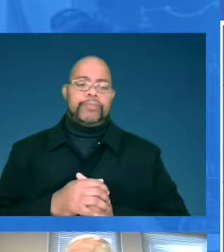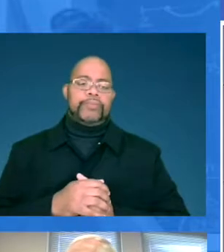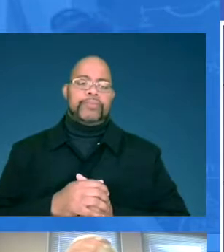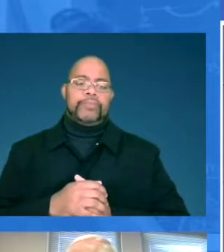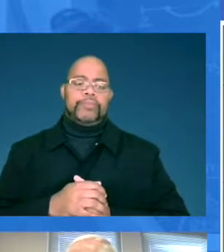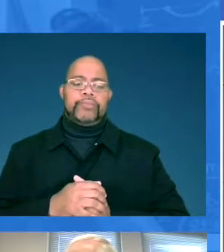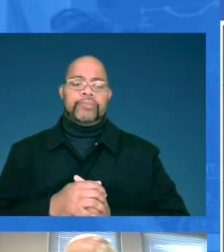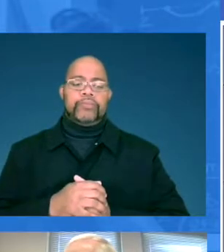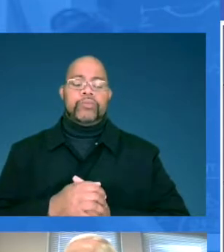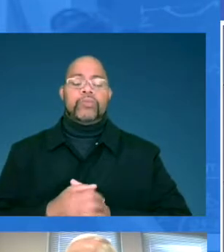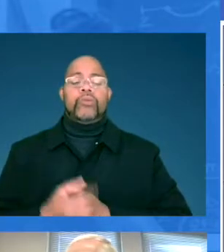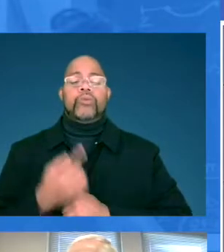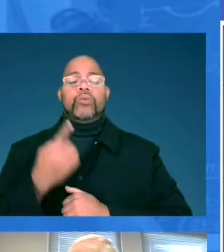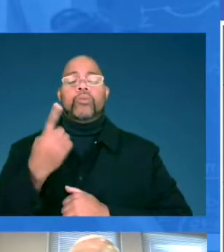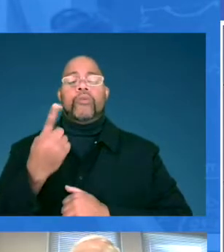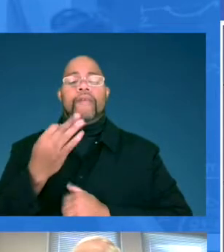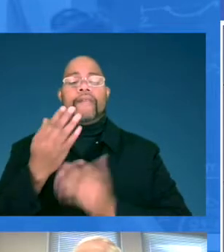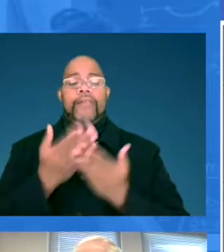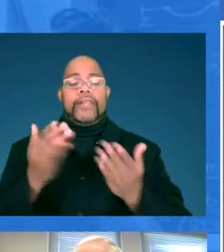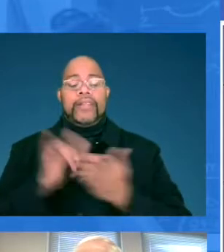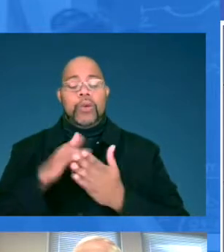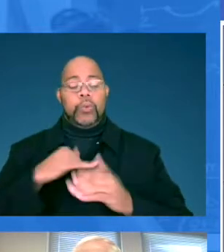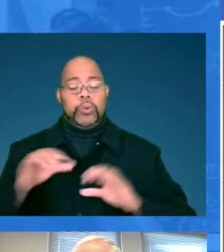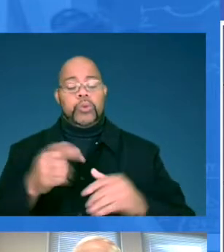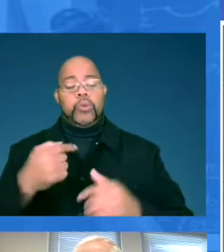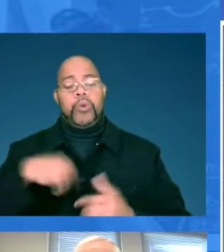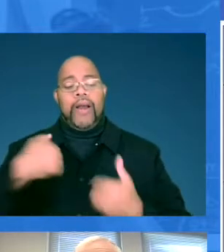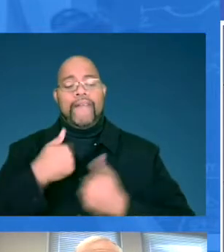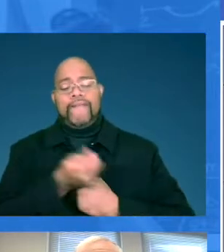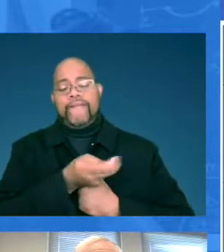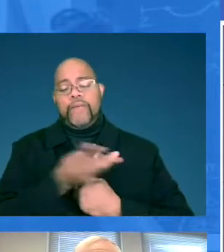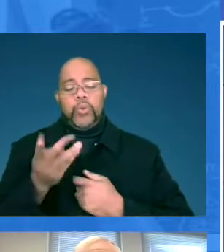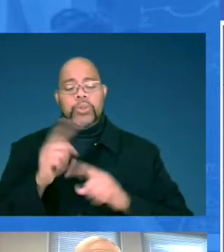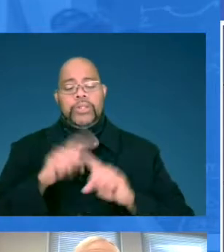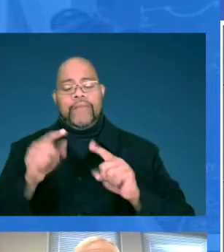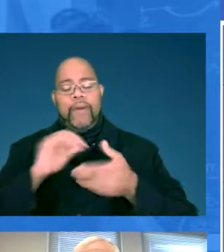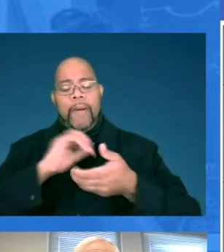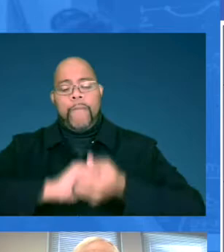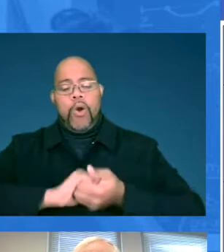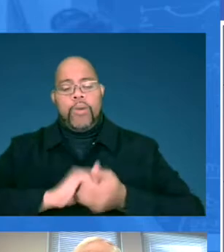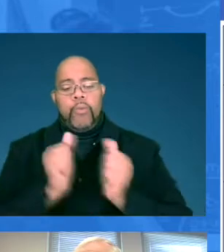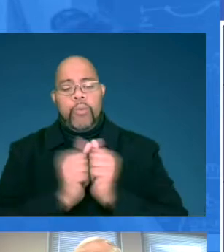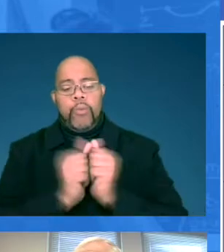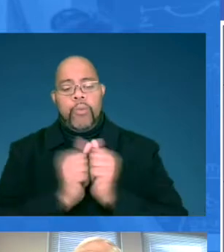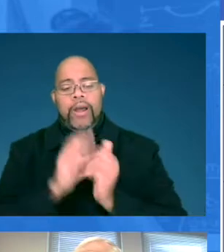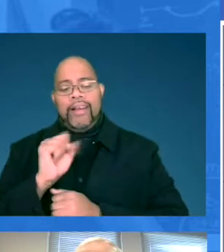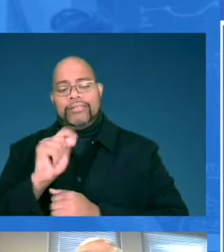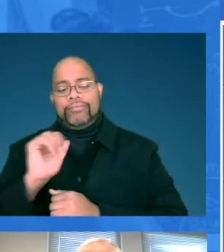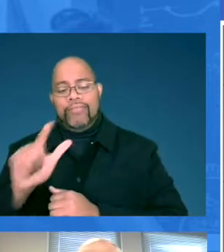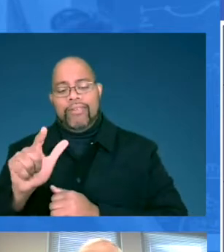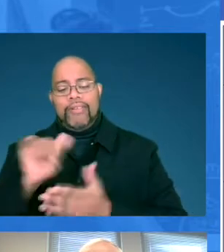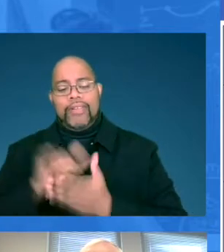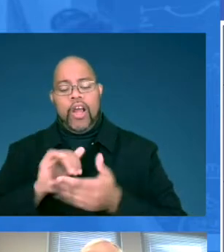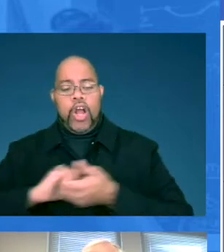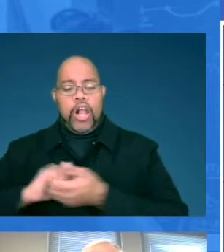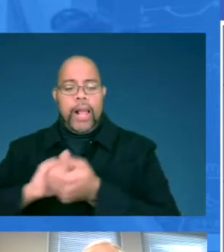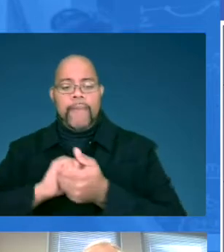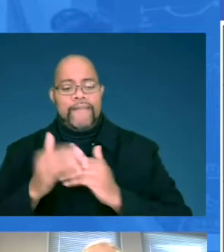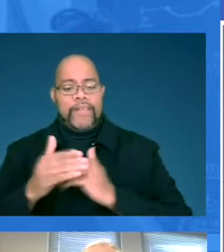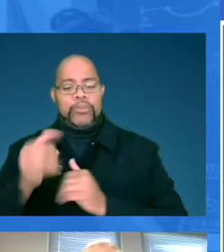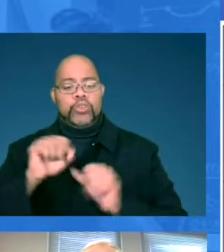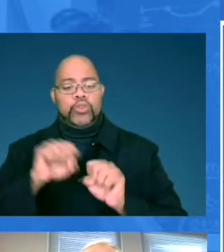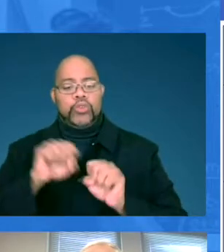other things that we do is we have a couple of different partnerships with CASEL, which is a collaborative for the advancement of social-emotional learning.